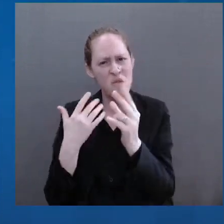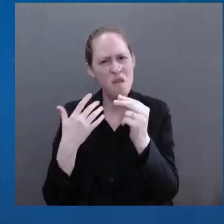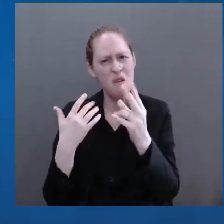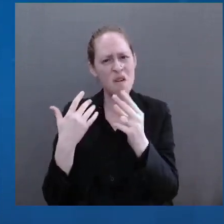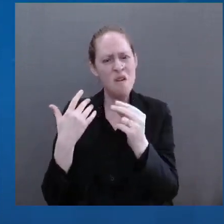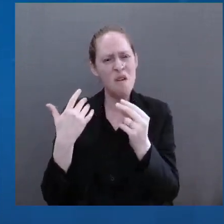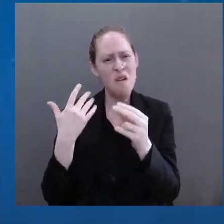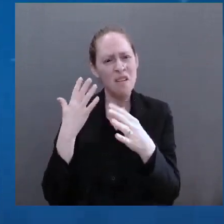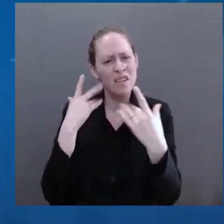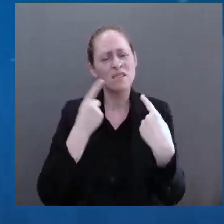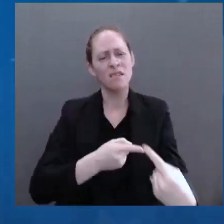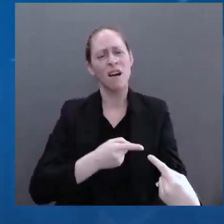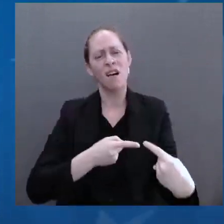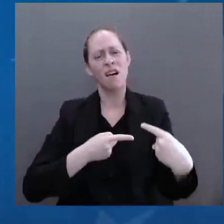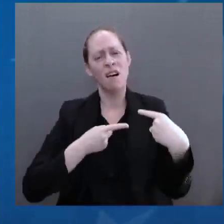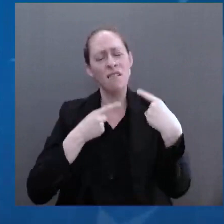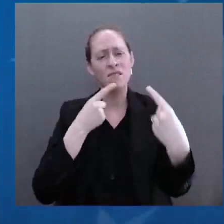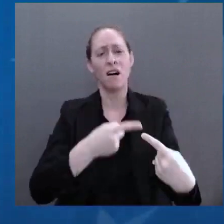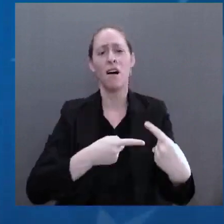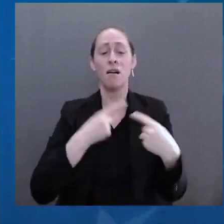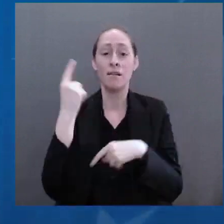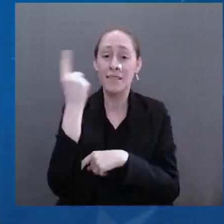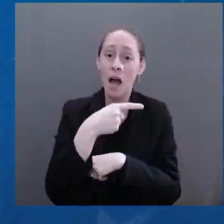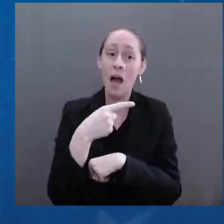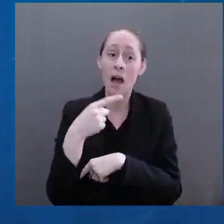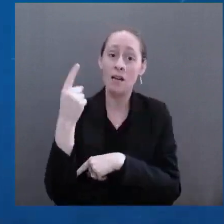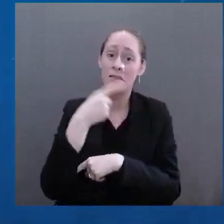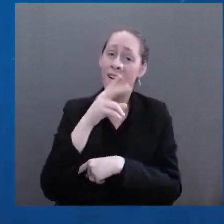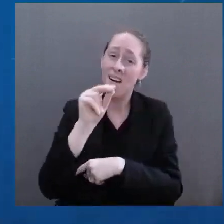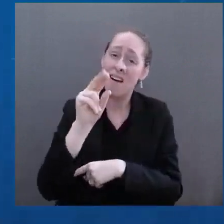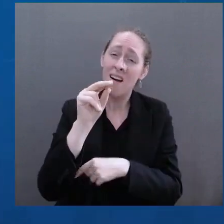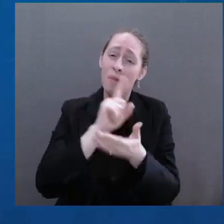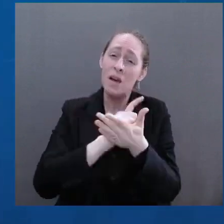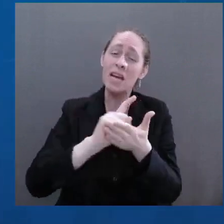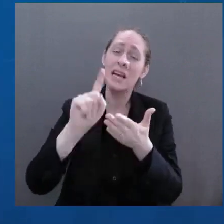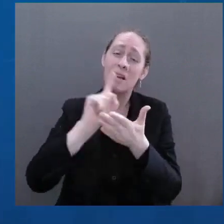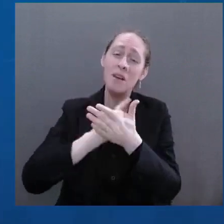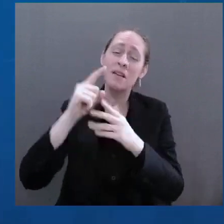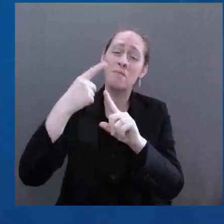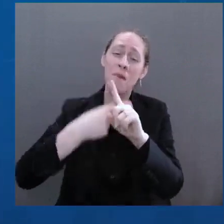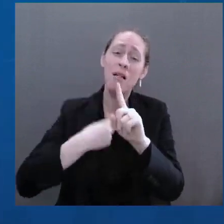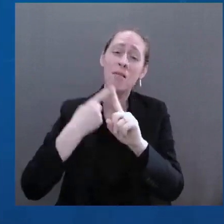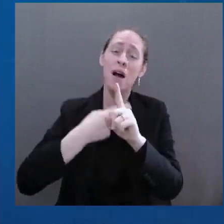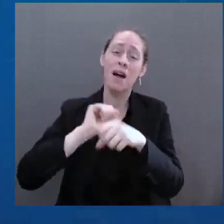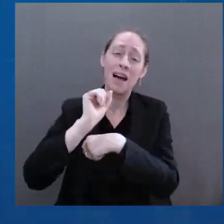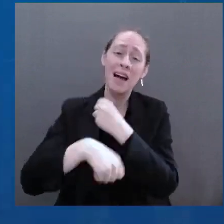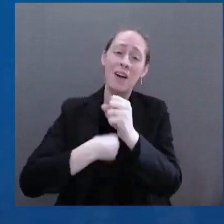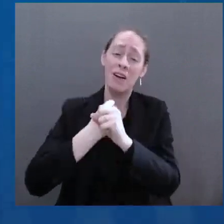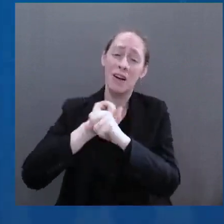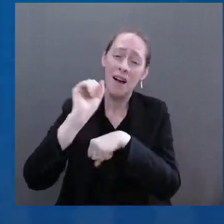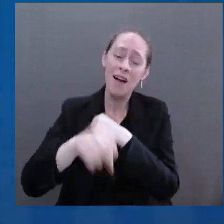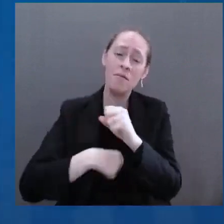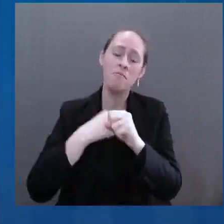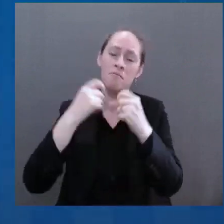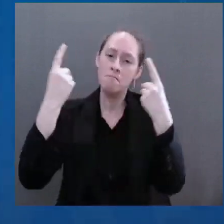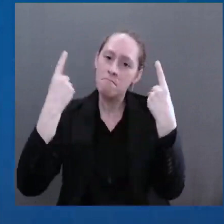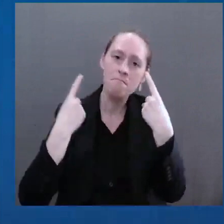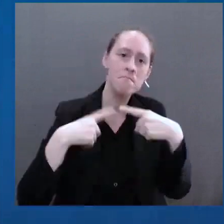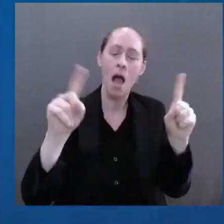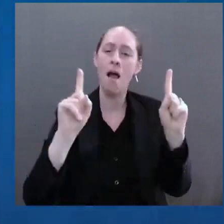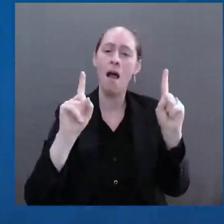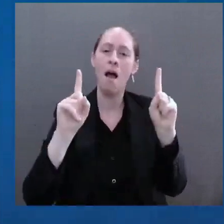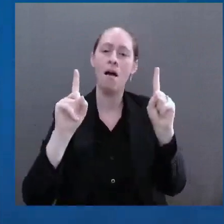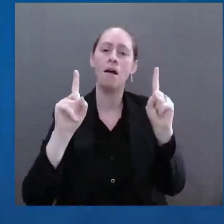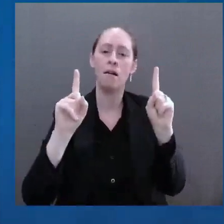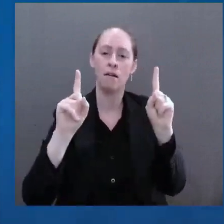in the great battle for freedom, a battle between democracy and autocracy, between